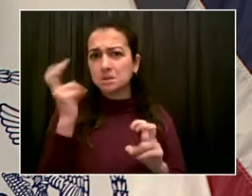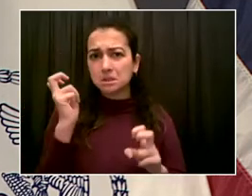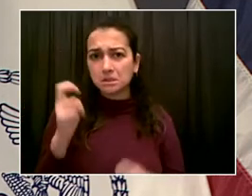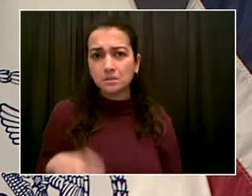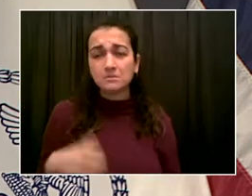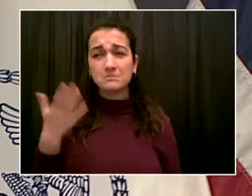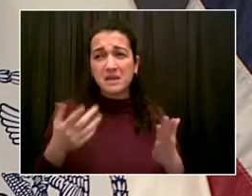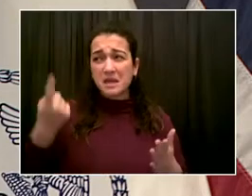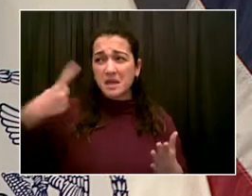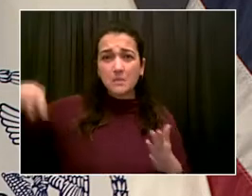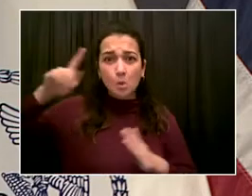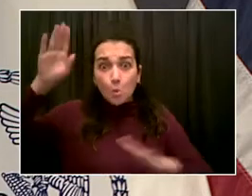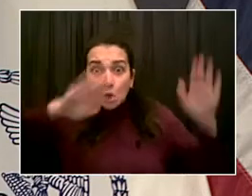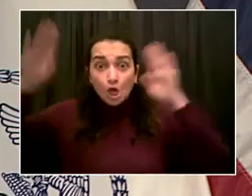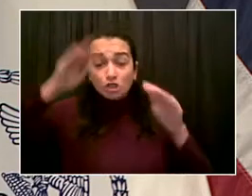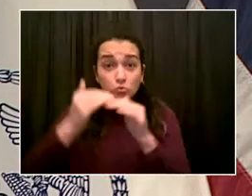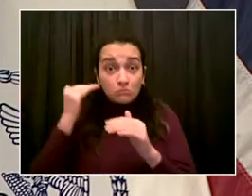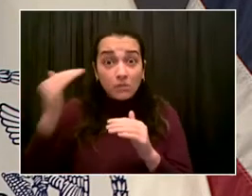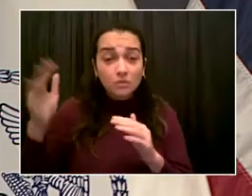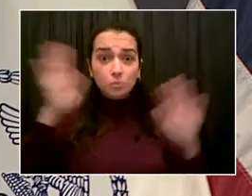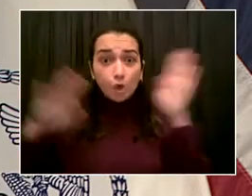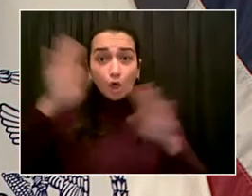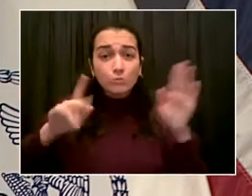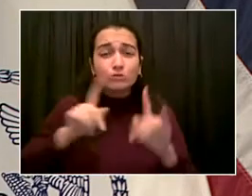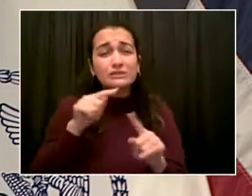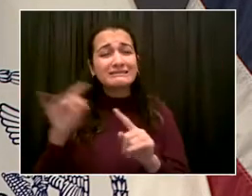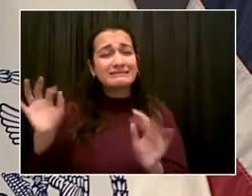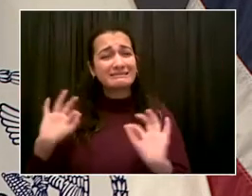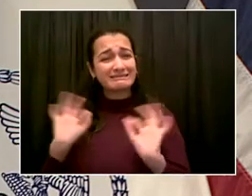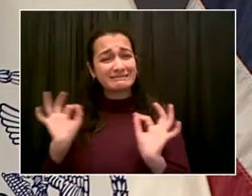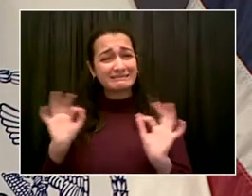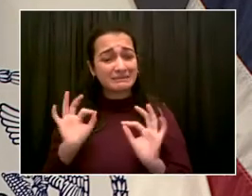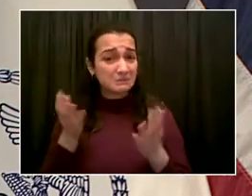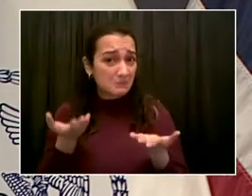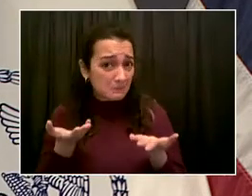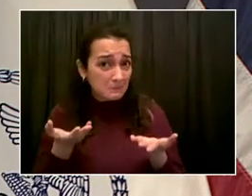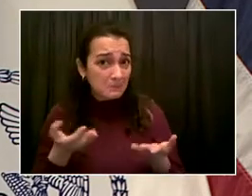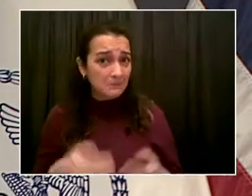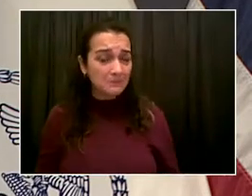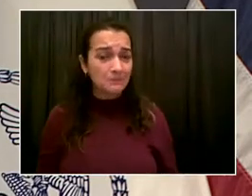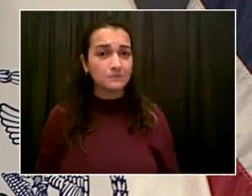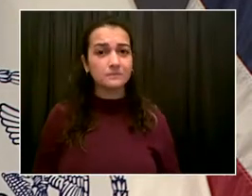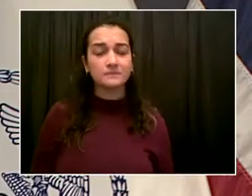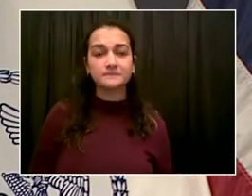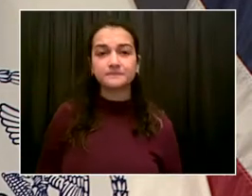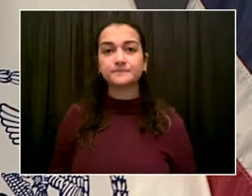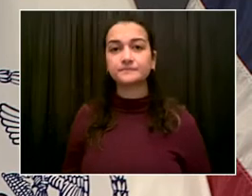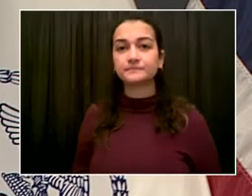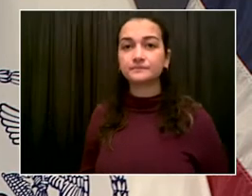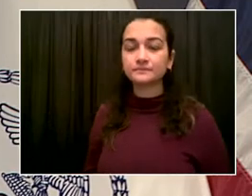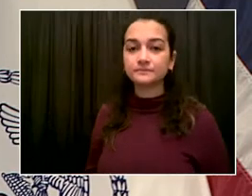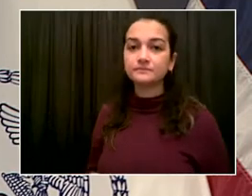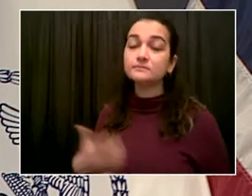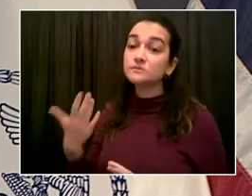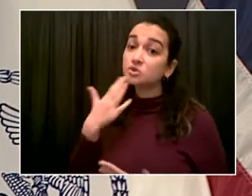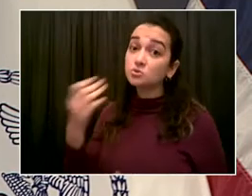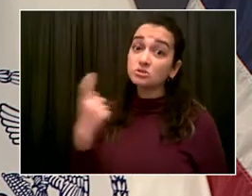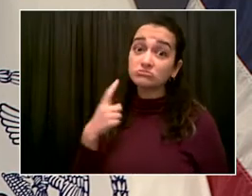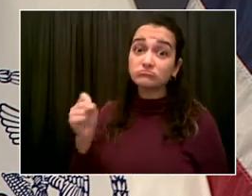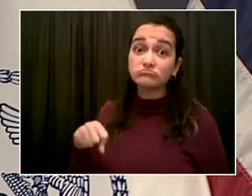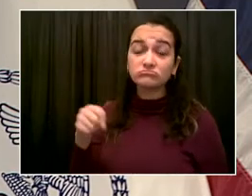in the media, the folks in public service, we all need to ask these questions as we get information because there's tremendous fear and concern.